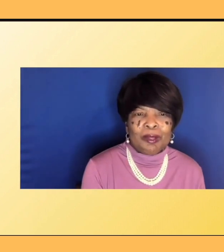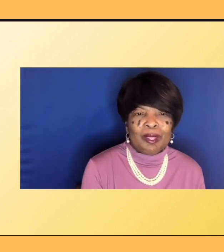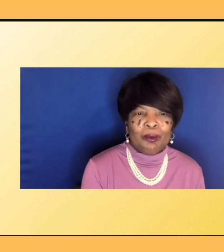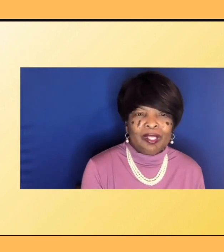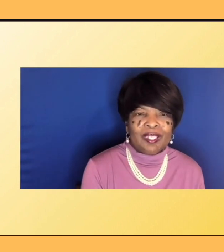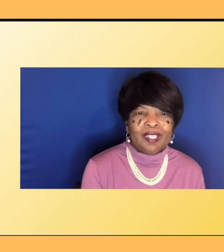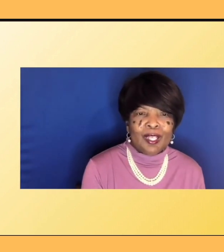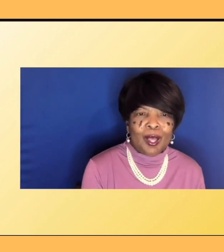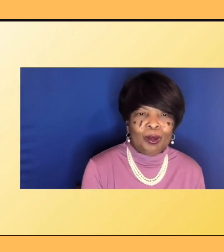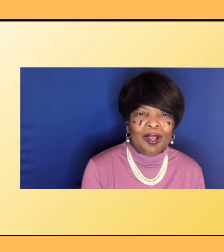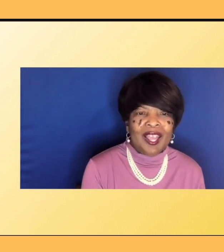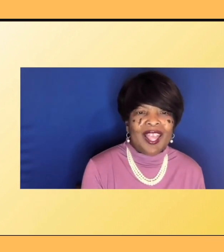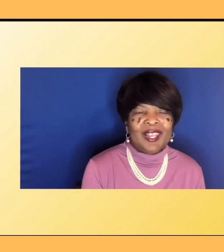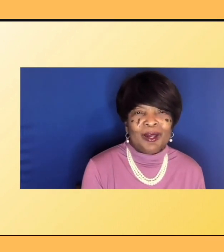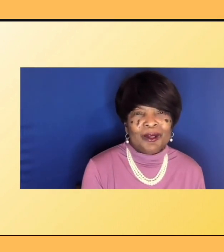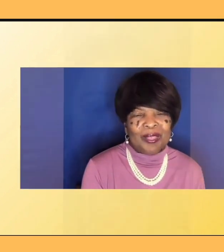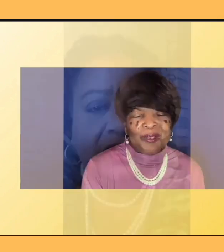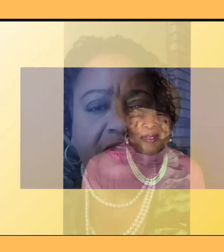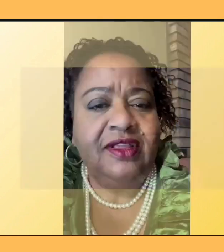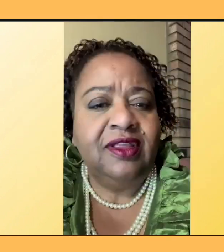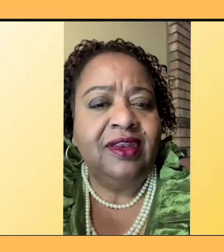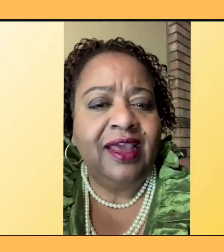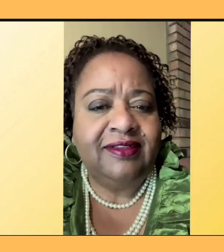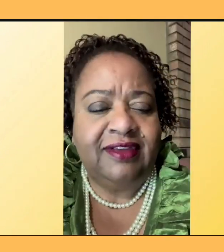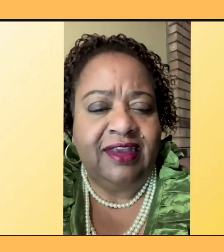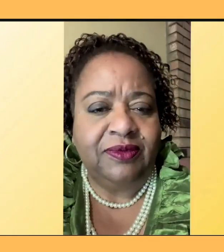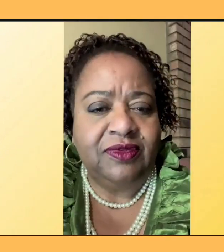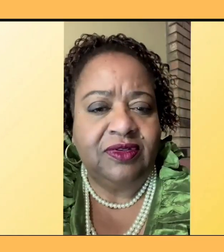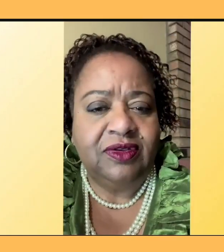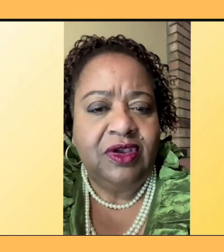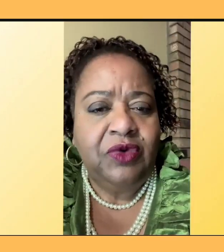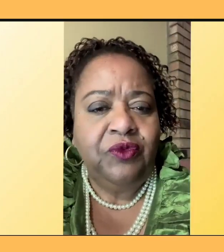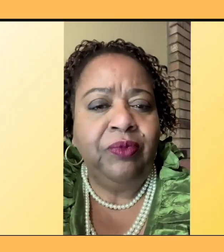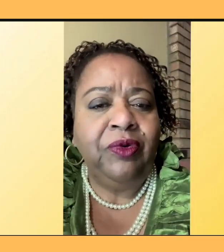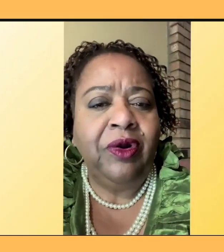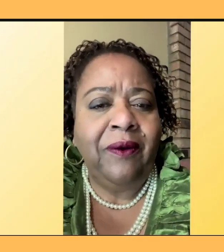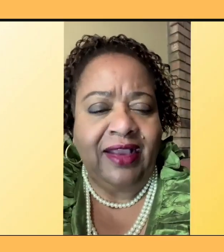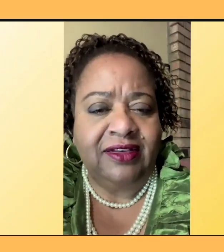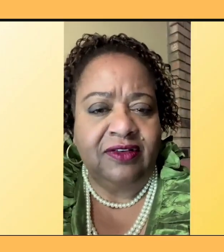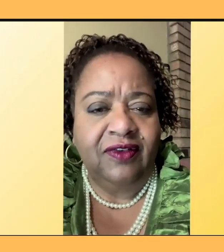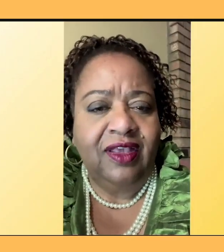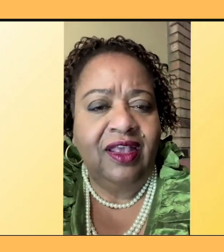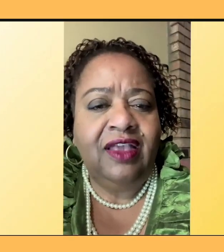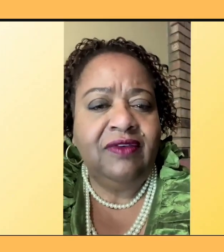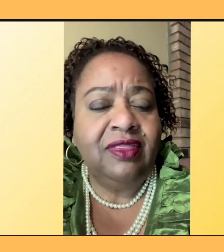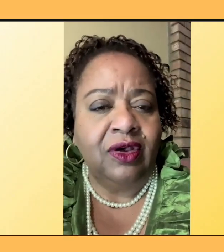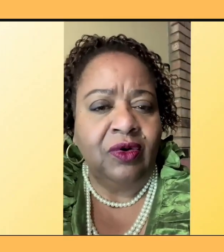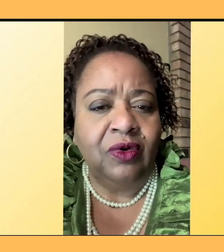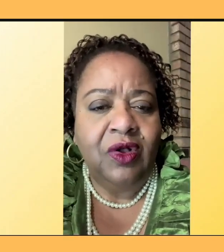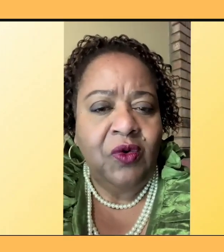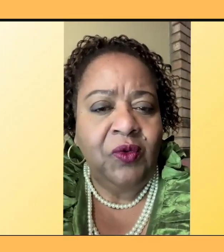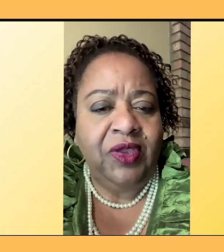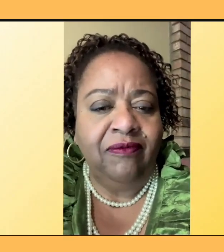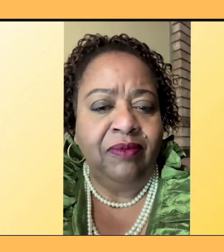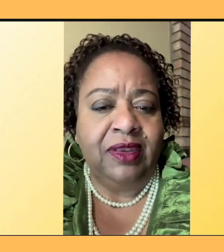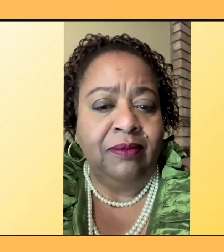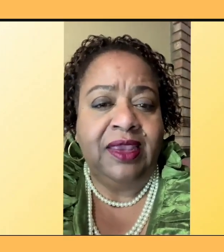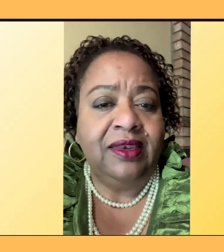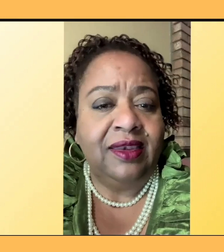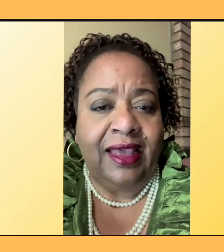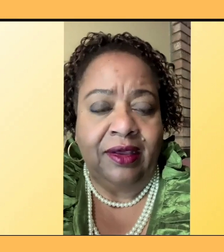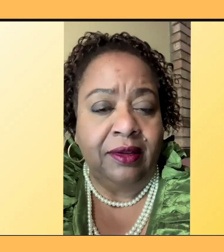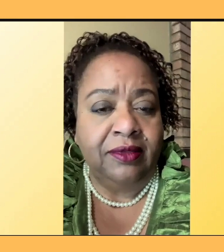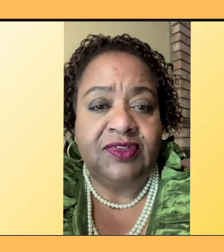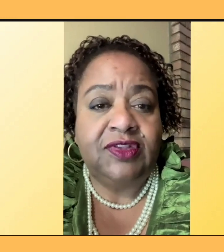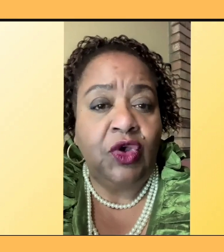hear others. To the next steps, we're proactive, even though we have been beaten down in so many ways,